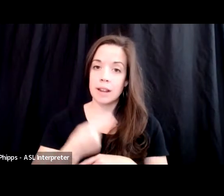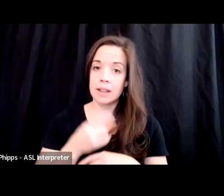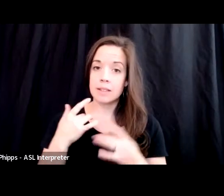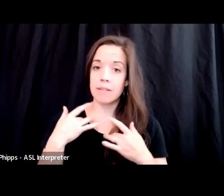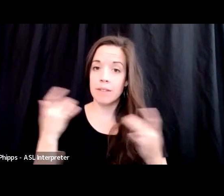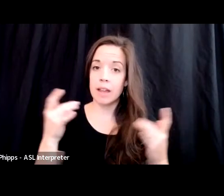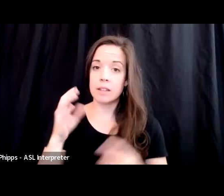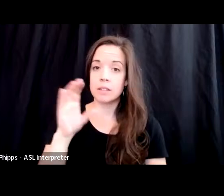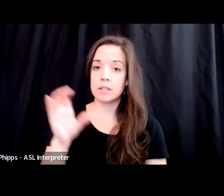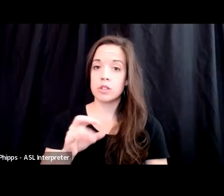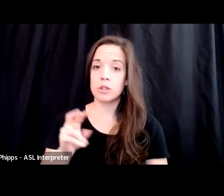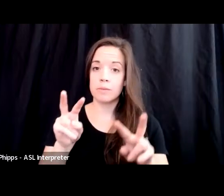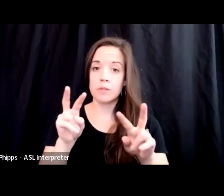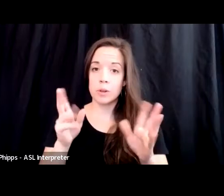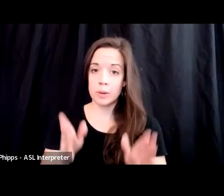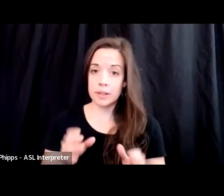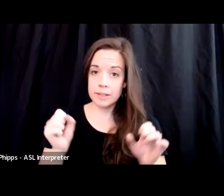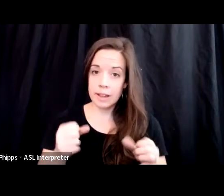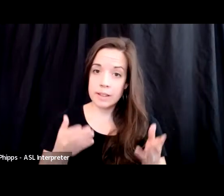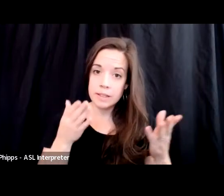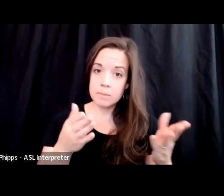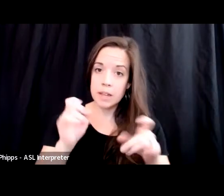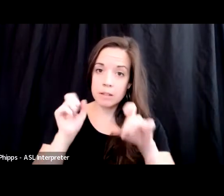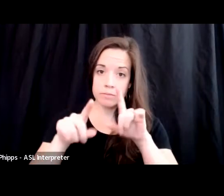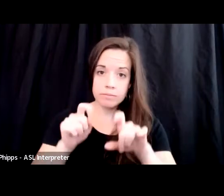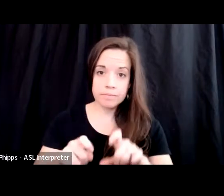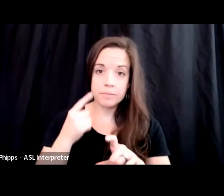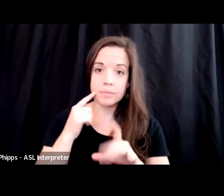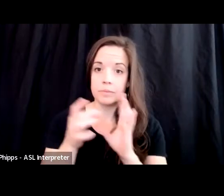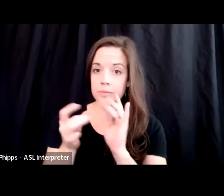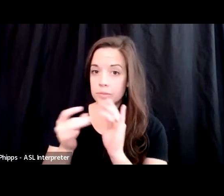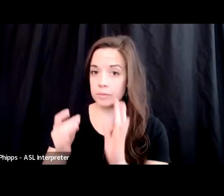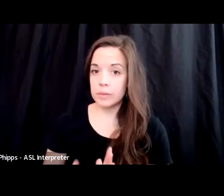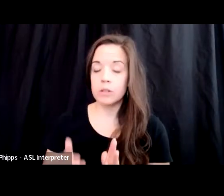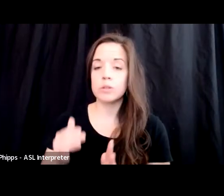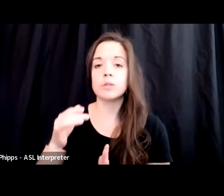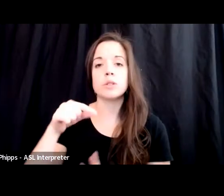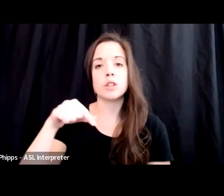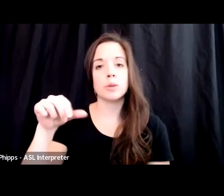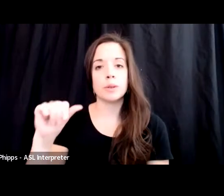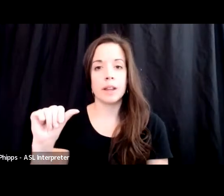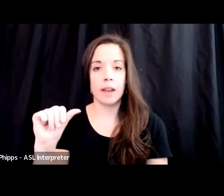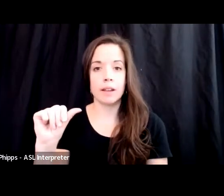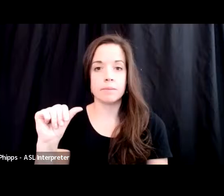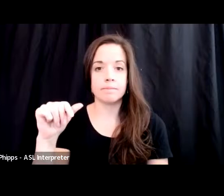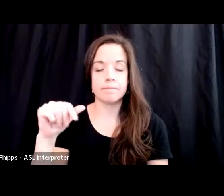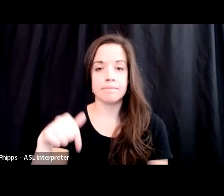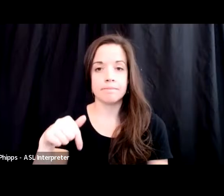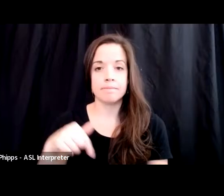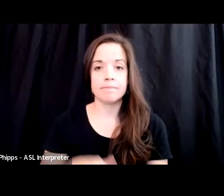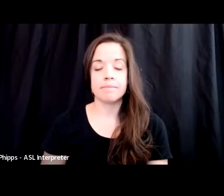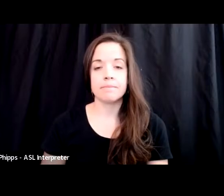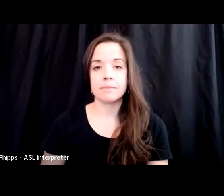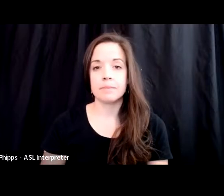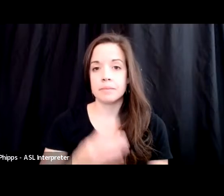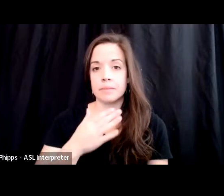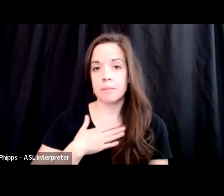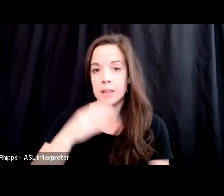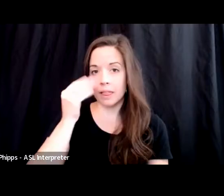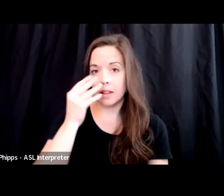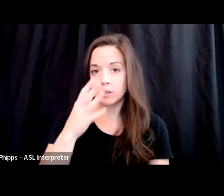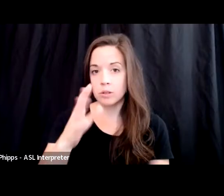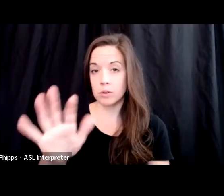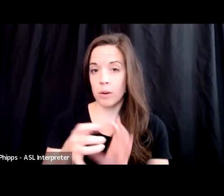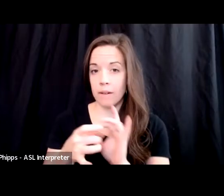can submit questions for our speakers via the Q&A feature. Please indicate your affiliation with the